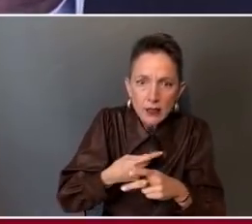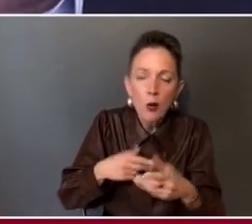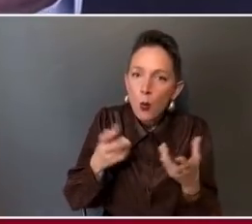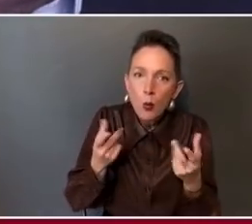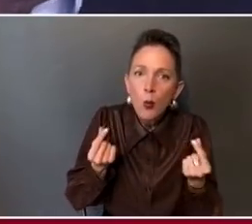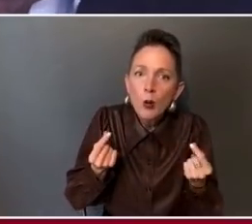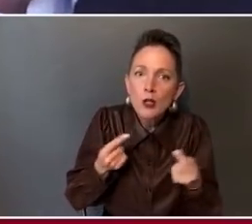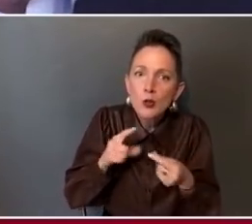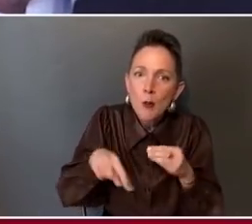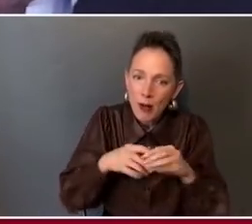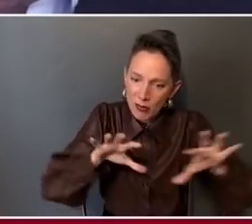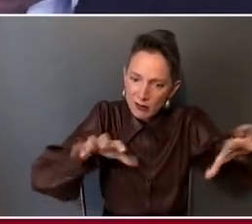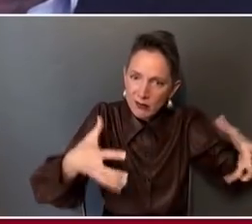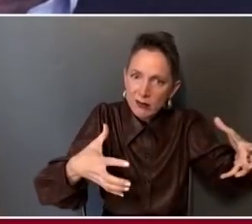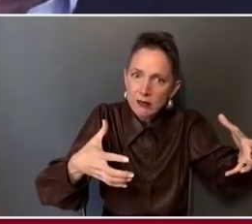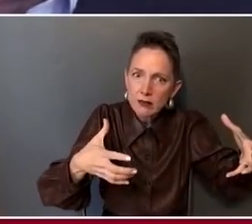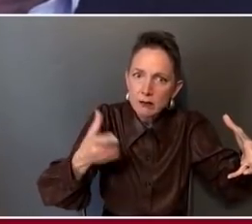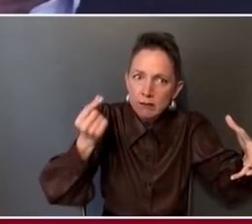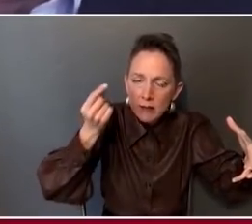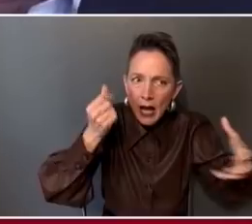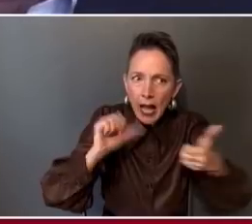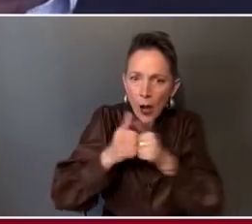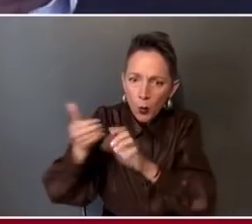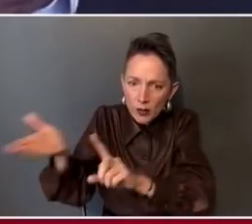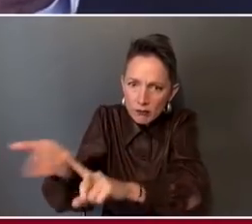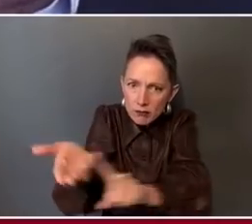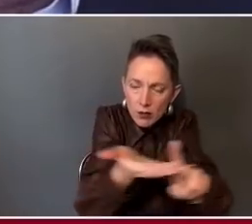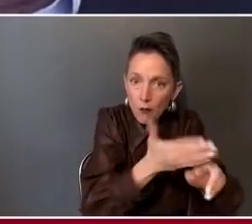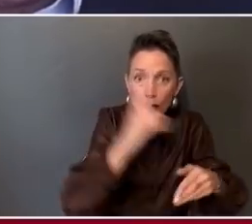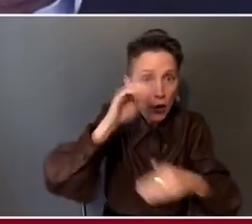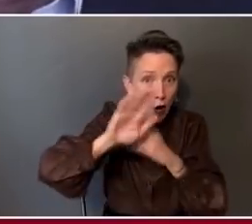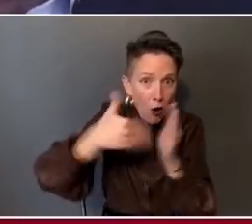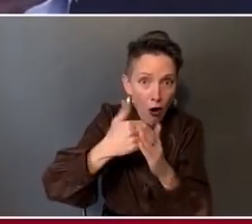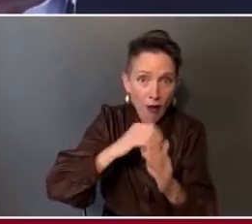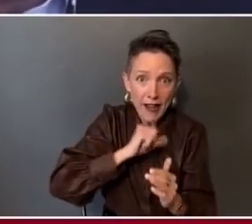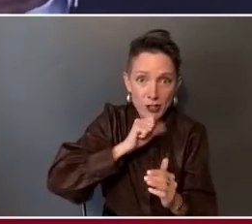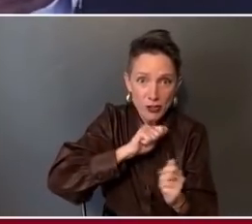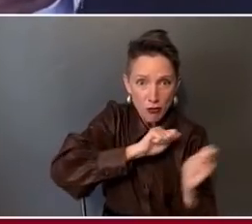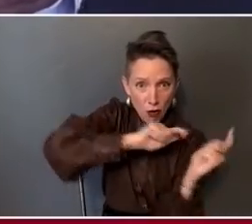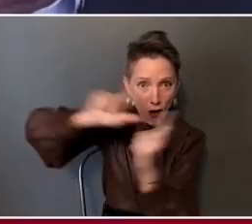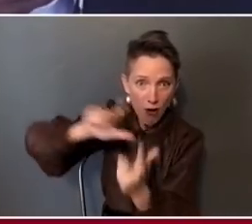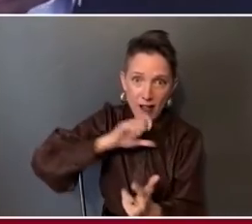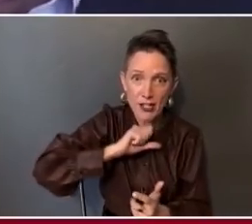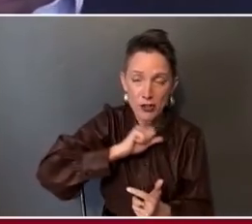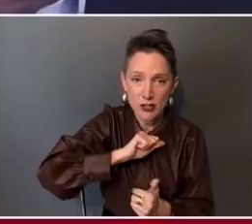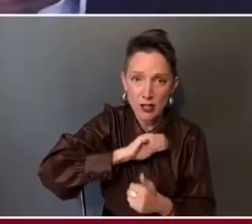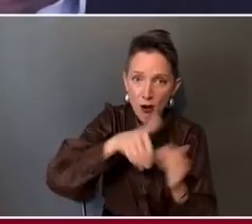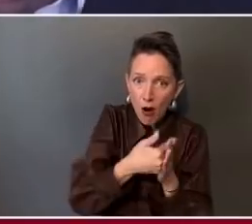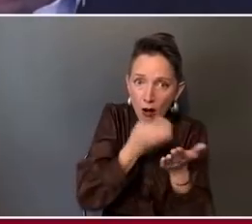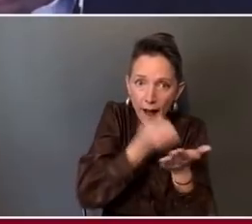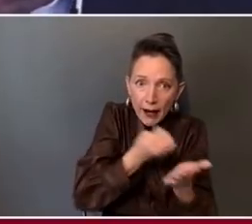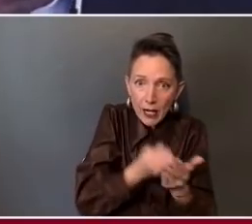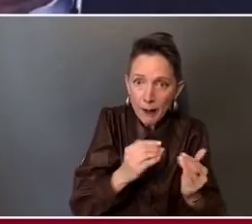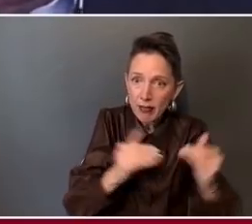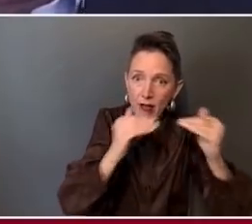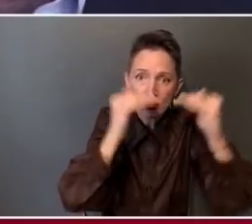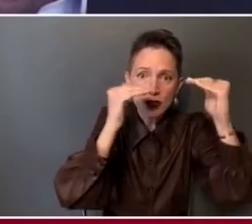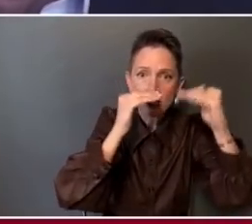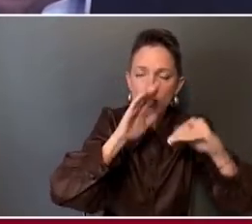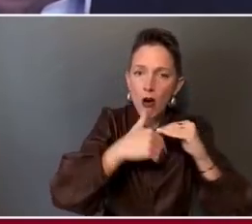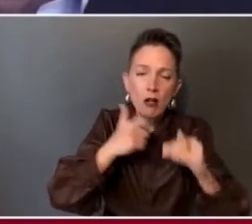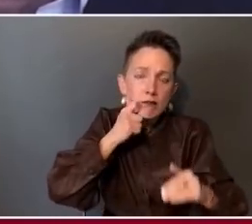politic? How are we going to get people at all ages, all economic levels, all races, colors, creeds,